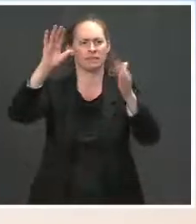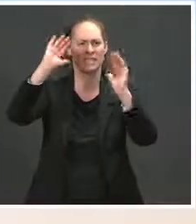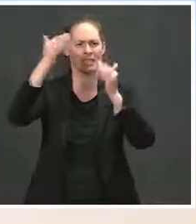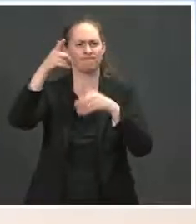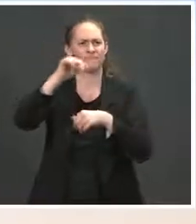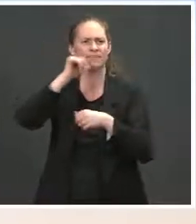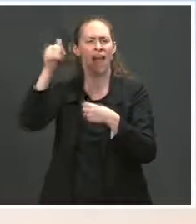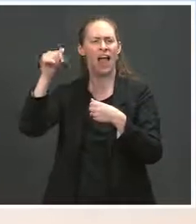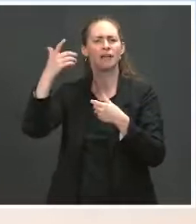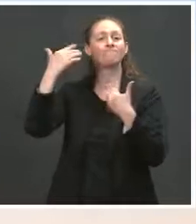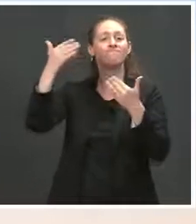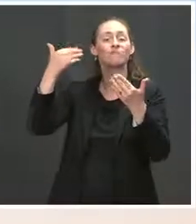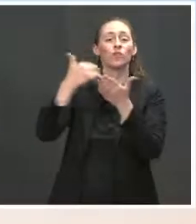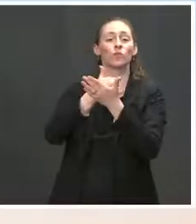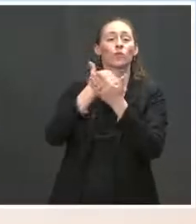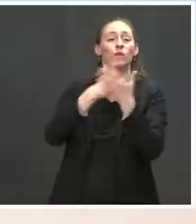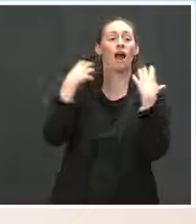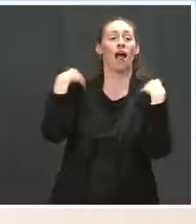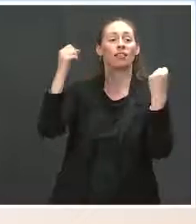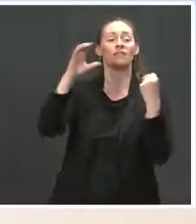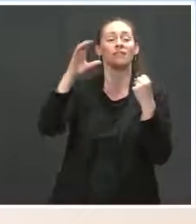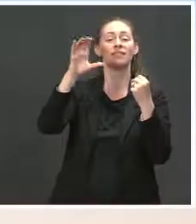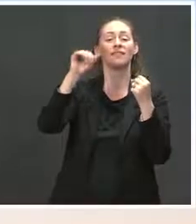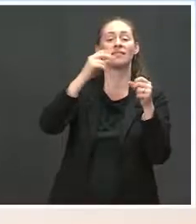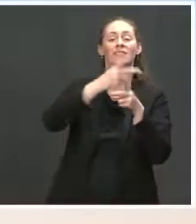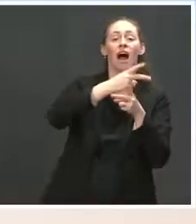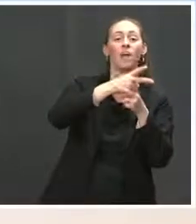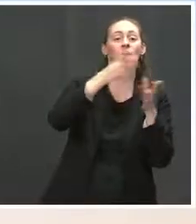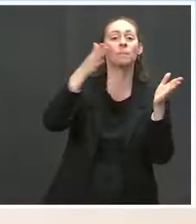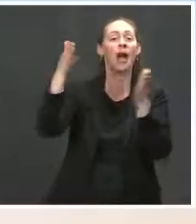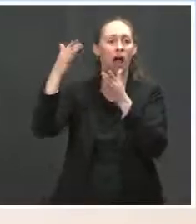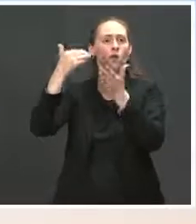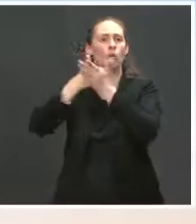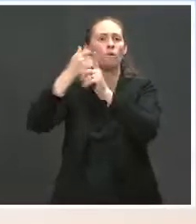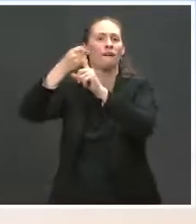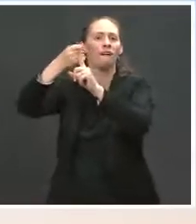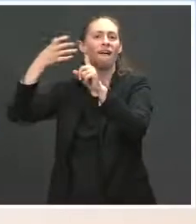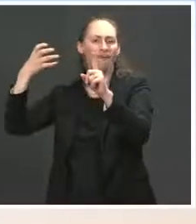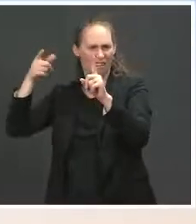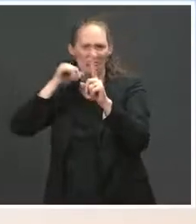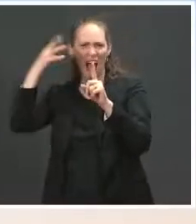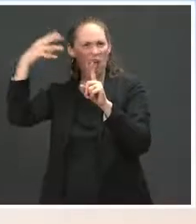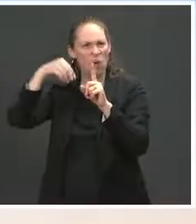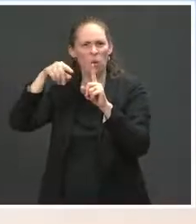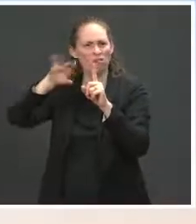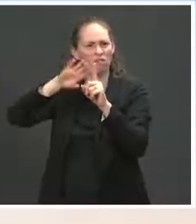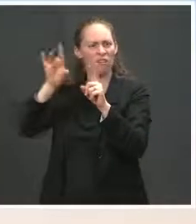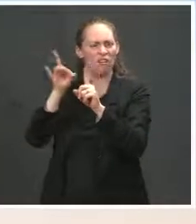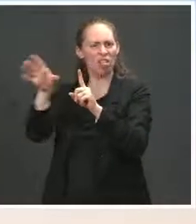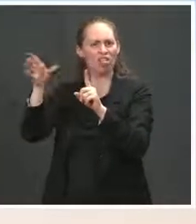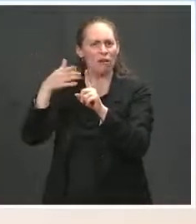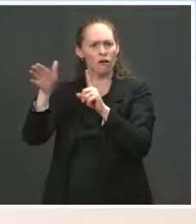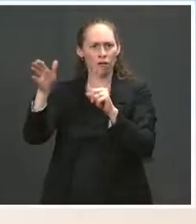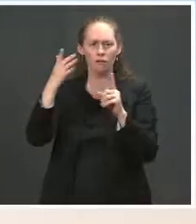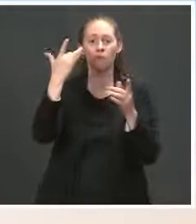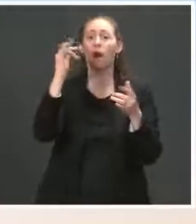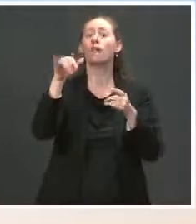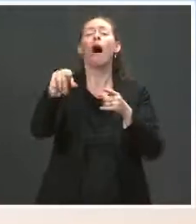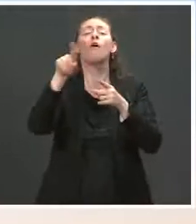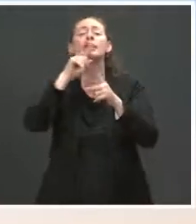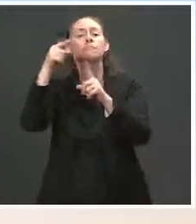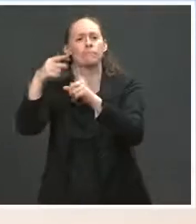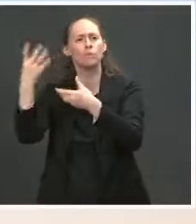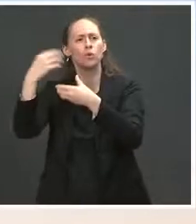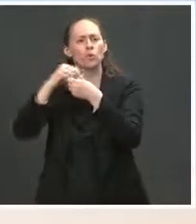in the Families Plan, and that was going to include reducing prescription drug costs. Why did the White House